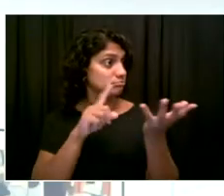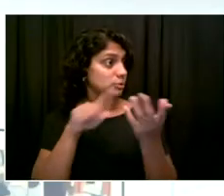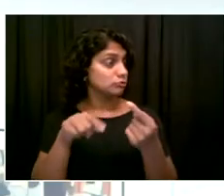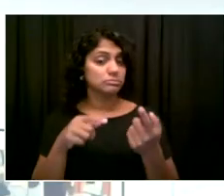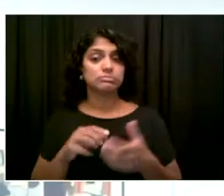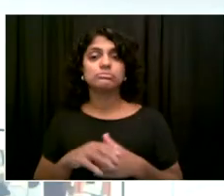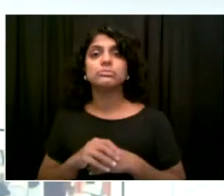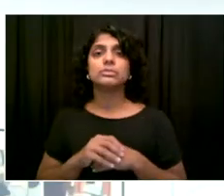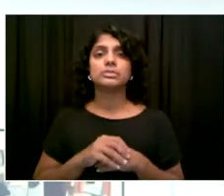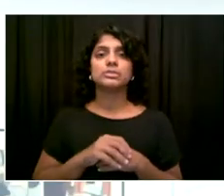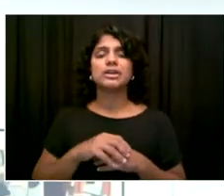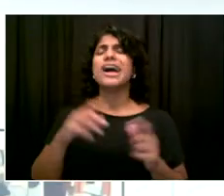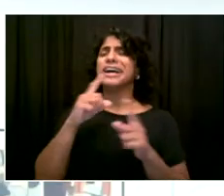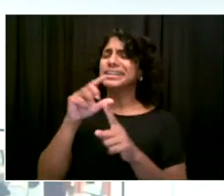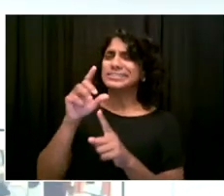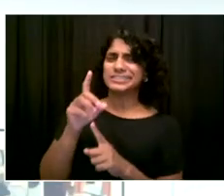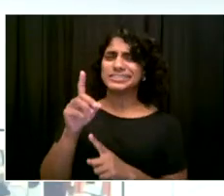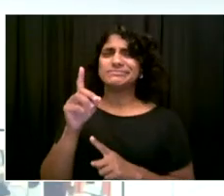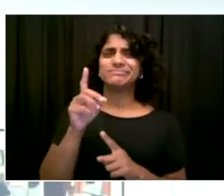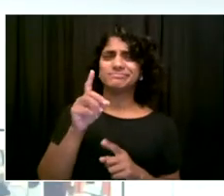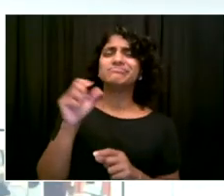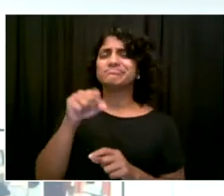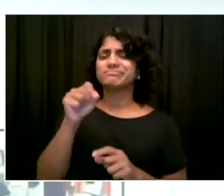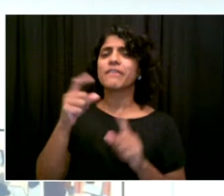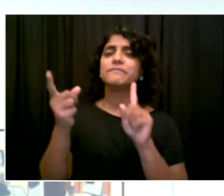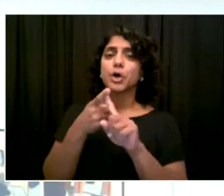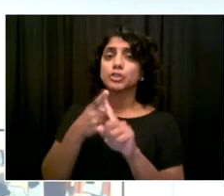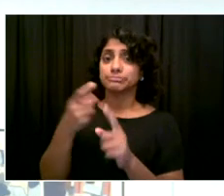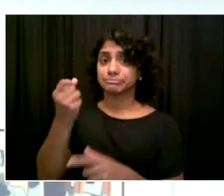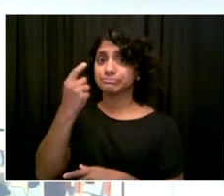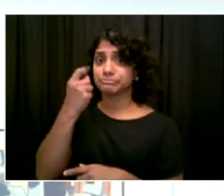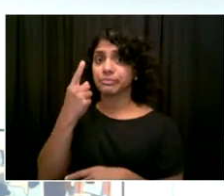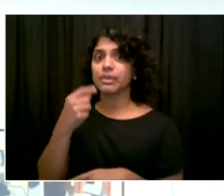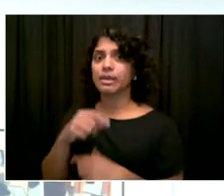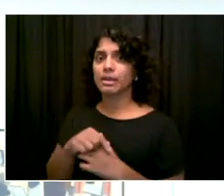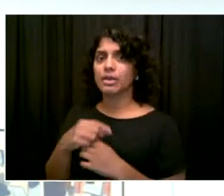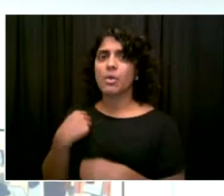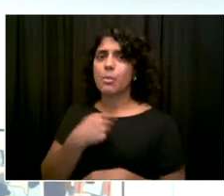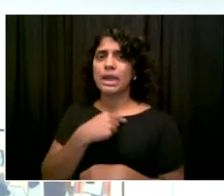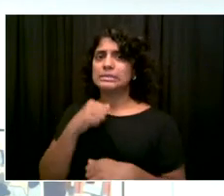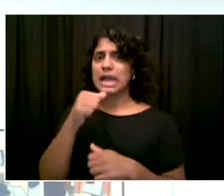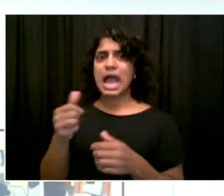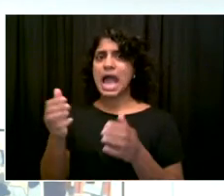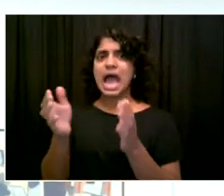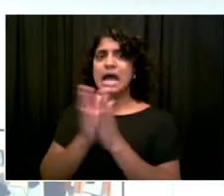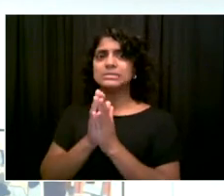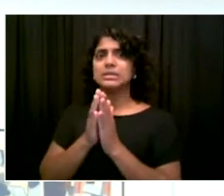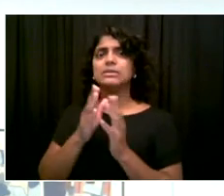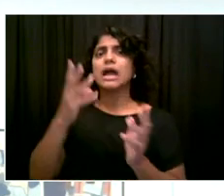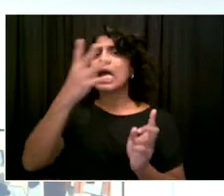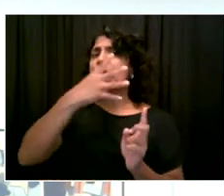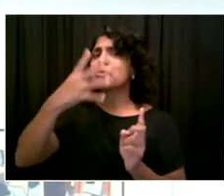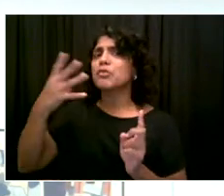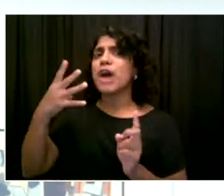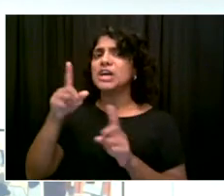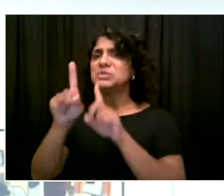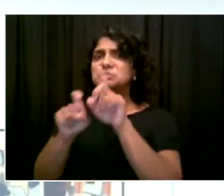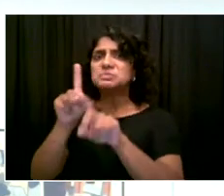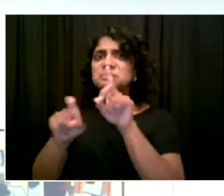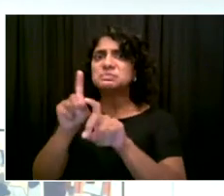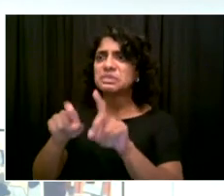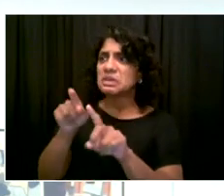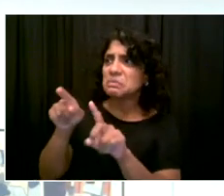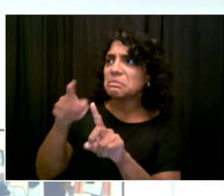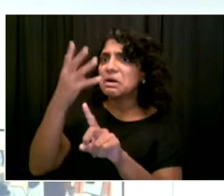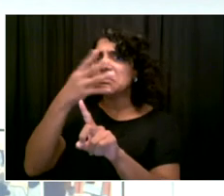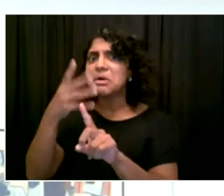we do not ask for the immigration status of people who get the vaccine in any of our clinics or in Dr. Katz's